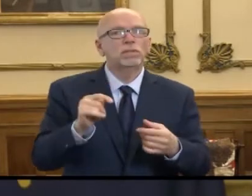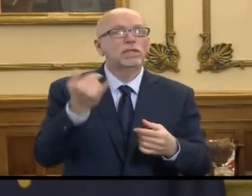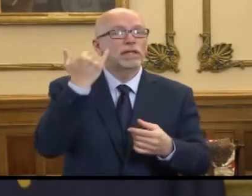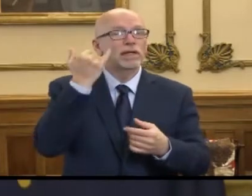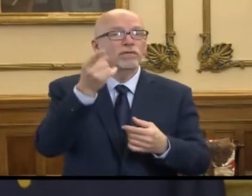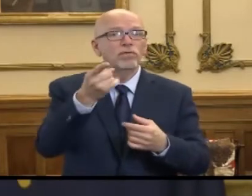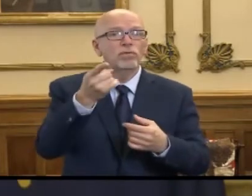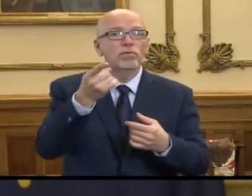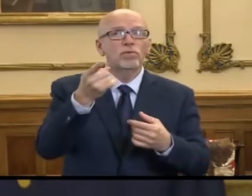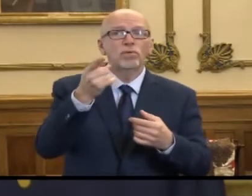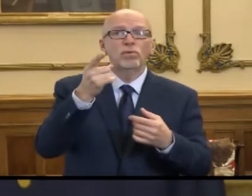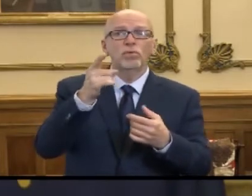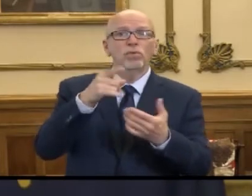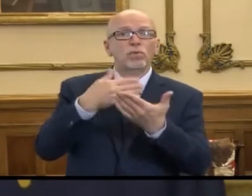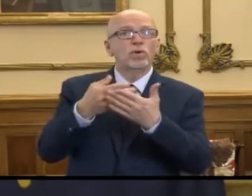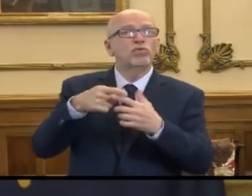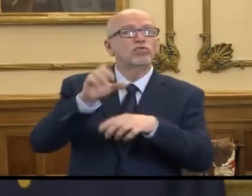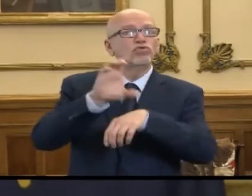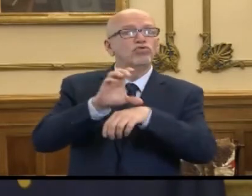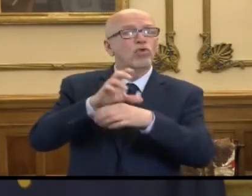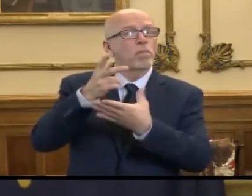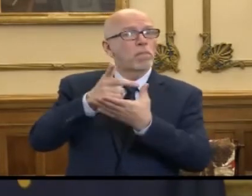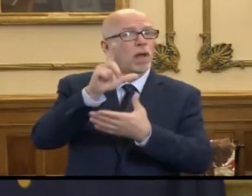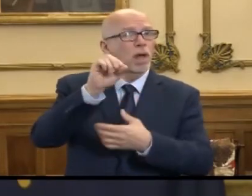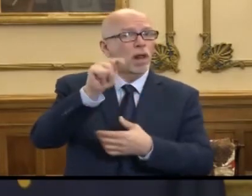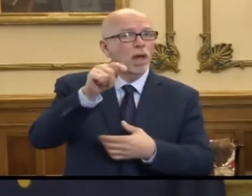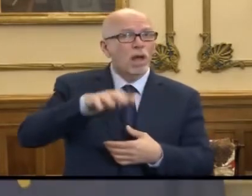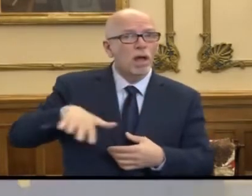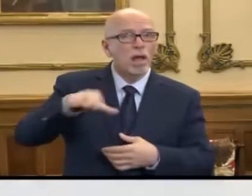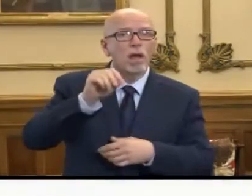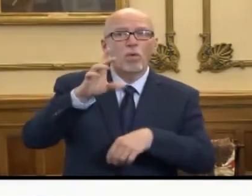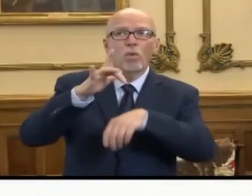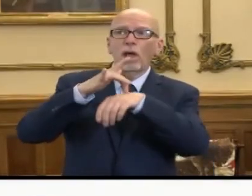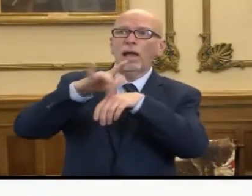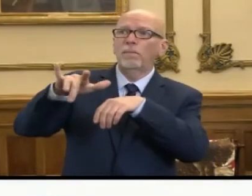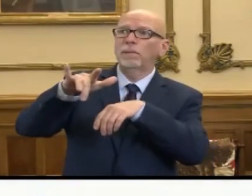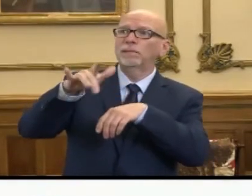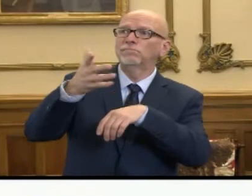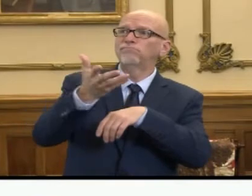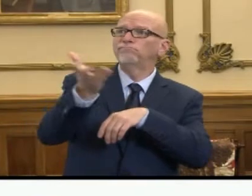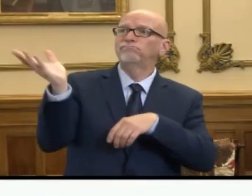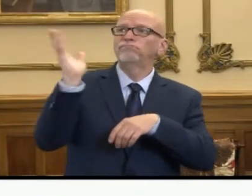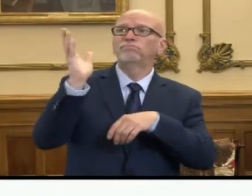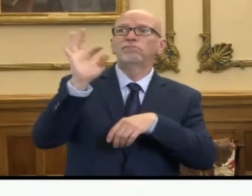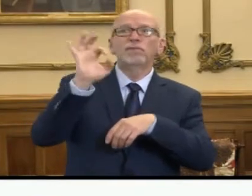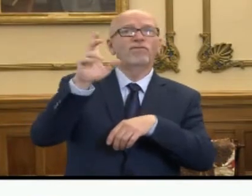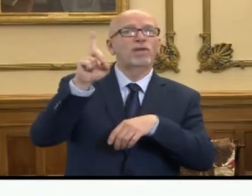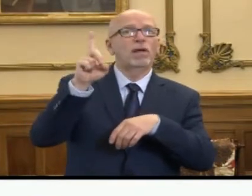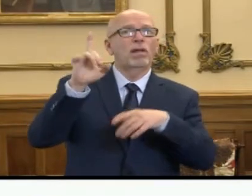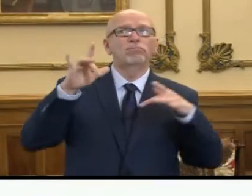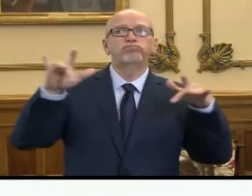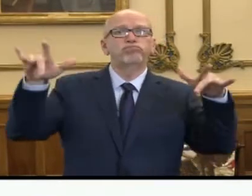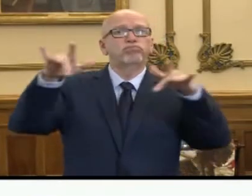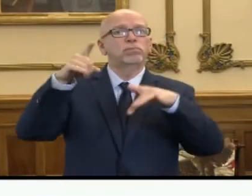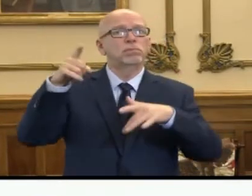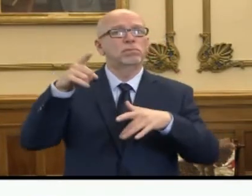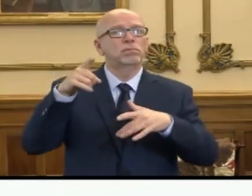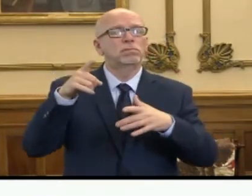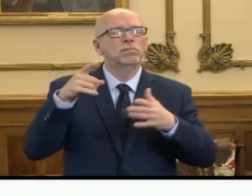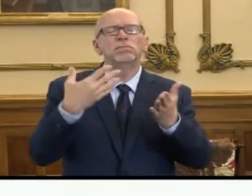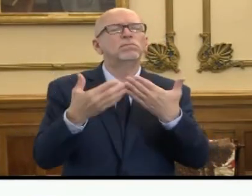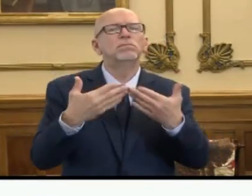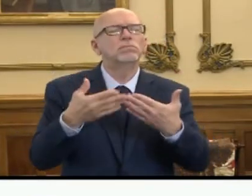to a church parking lot or out to an empty, tentless field, you must